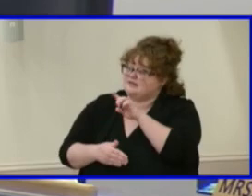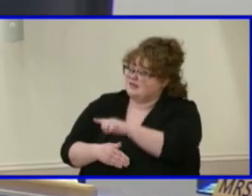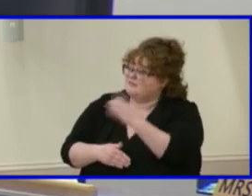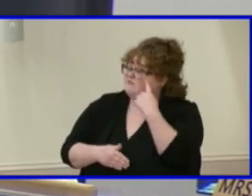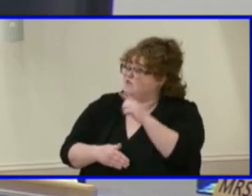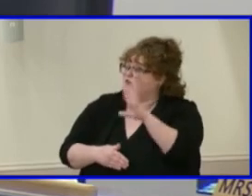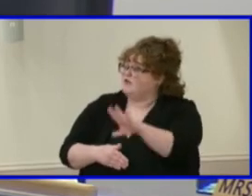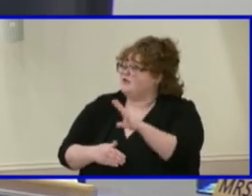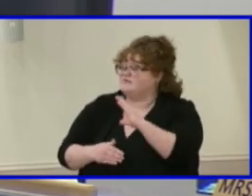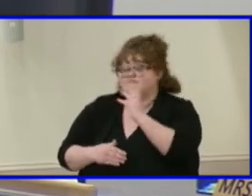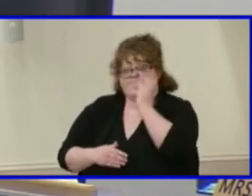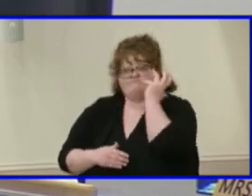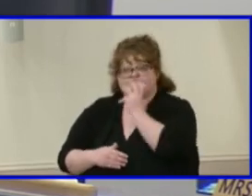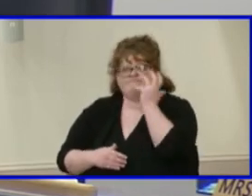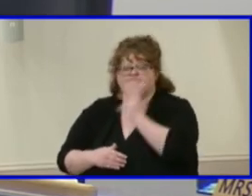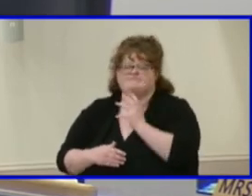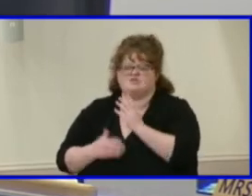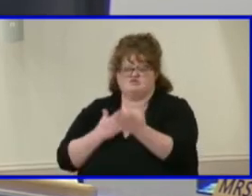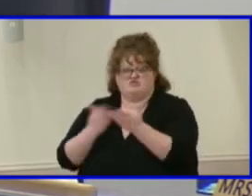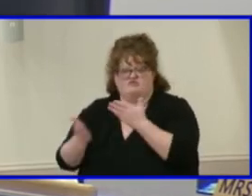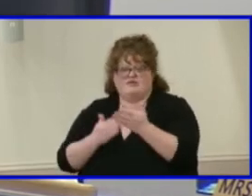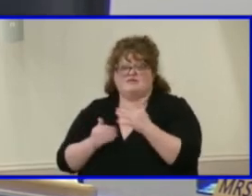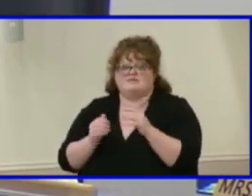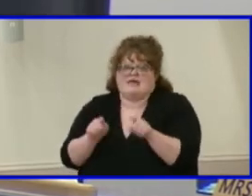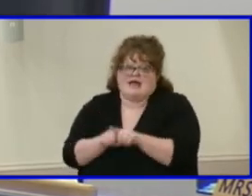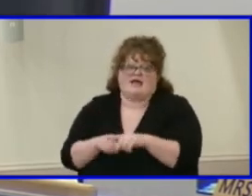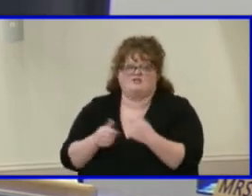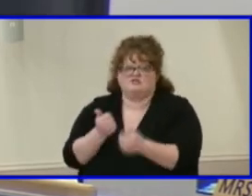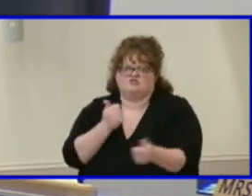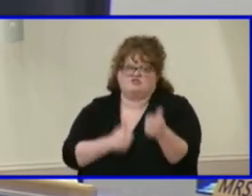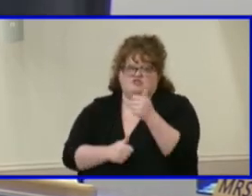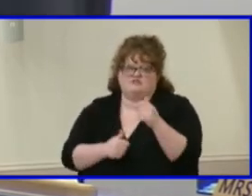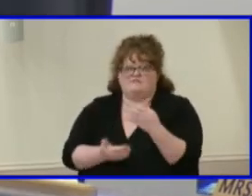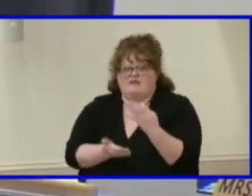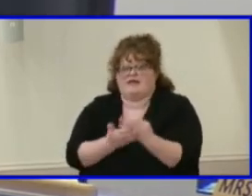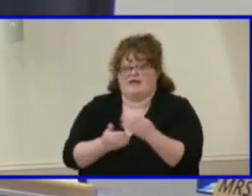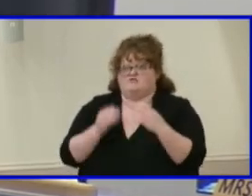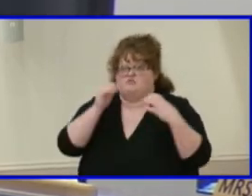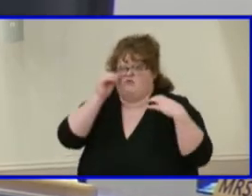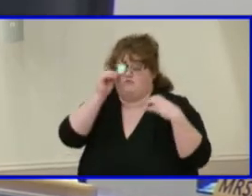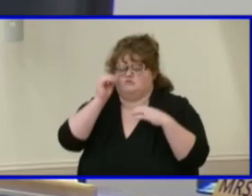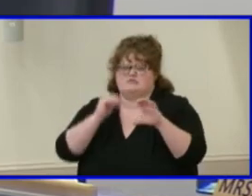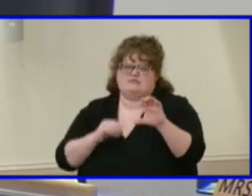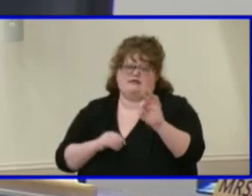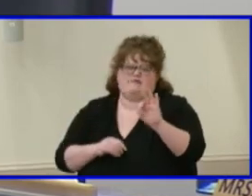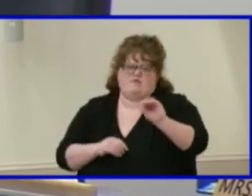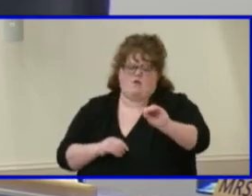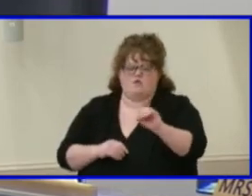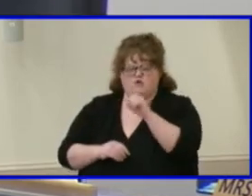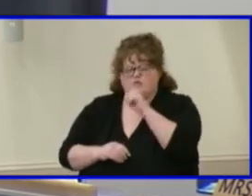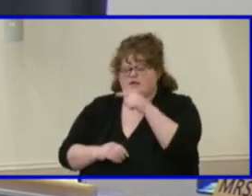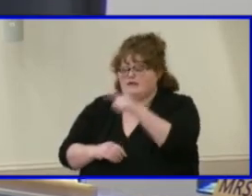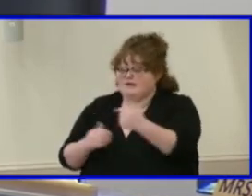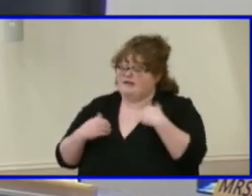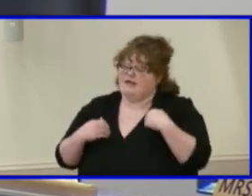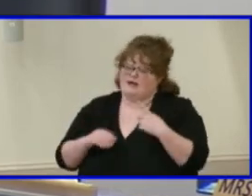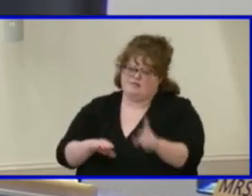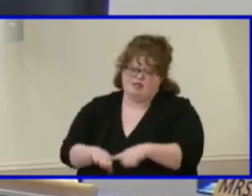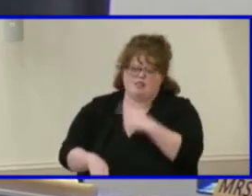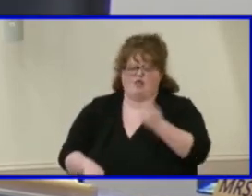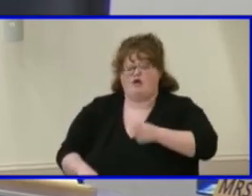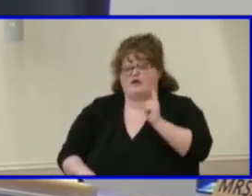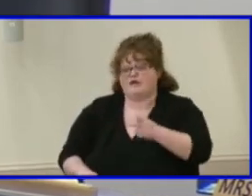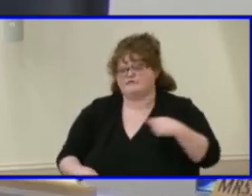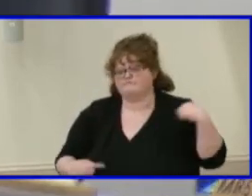to the school division as chief financial officer. He has a long career in education, not just here with Henrico schools, but has